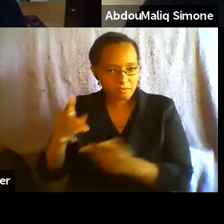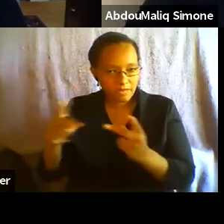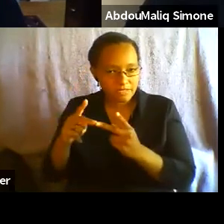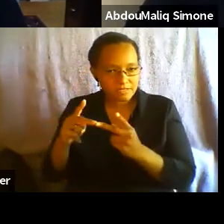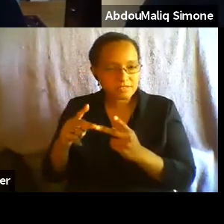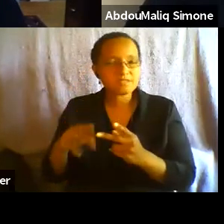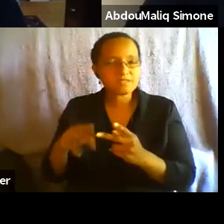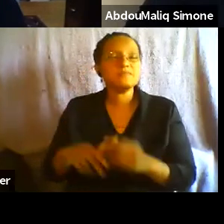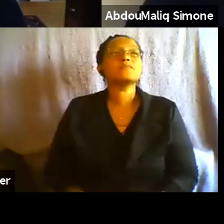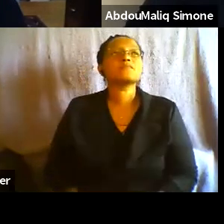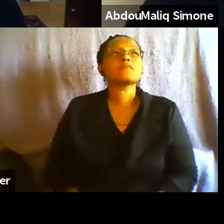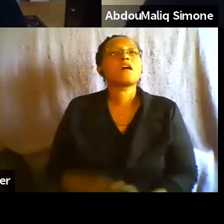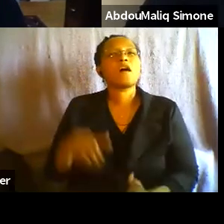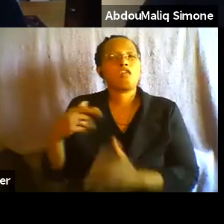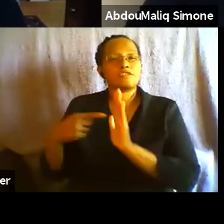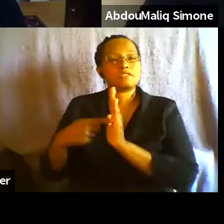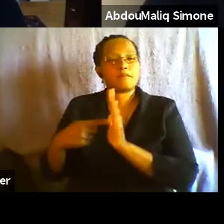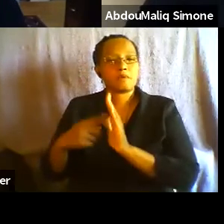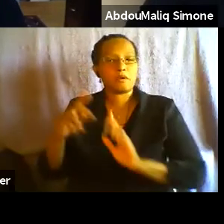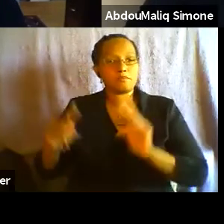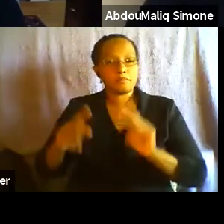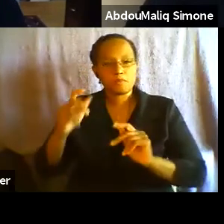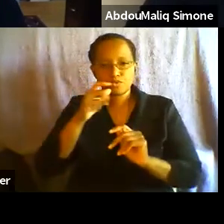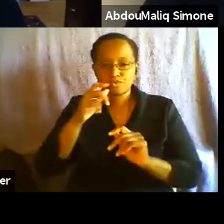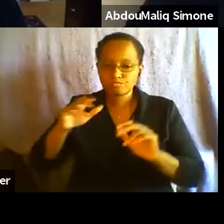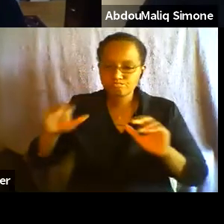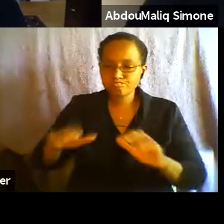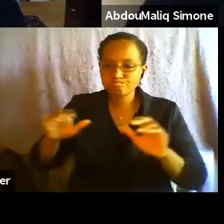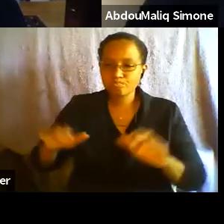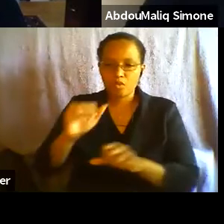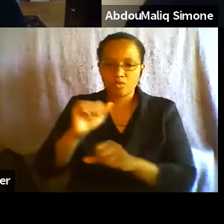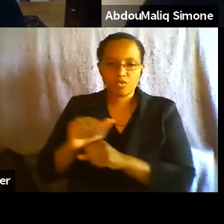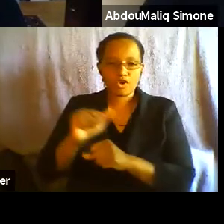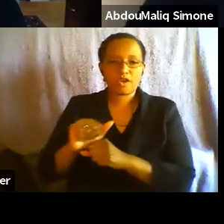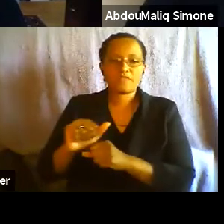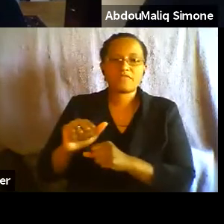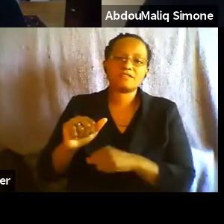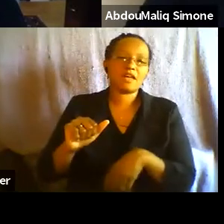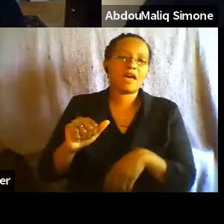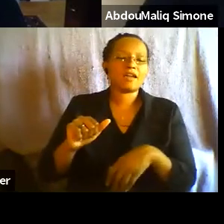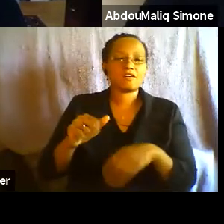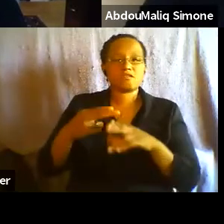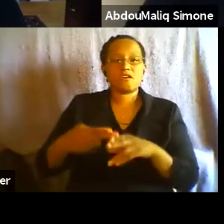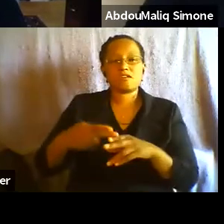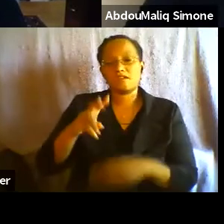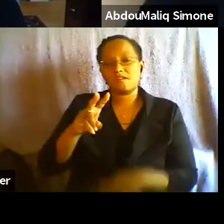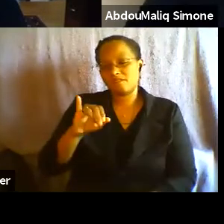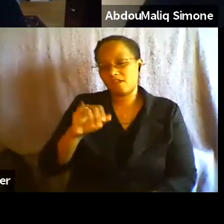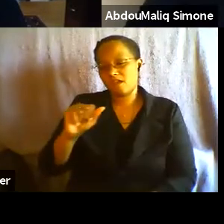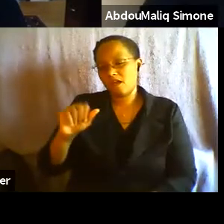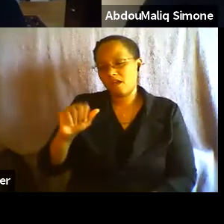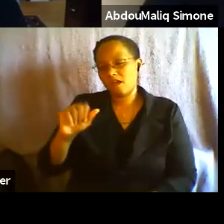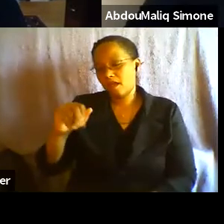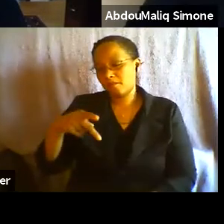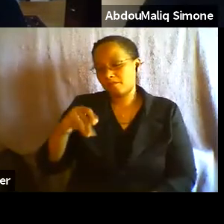been doing work that sometimes comes under the aegis of Via Campesina for all of the criticisms that that